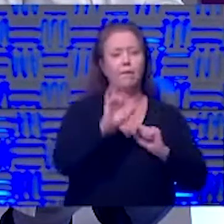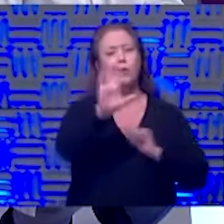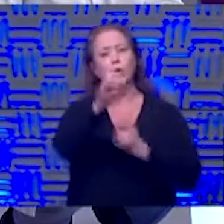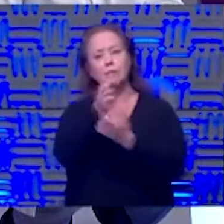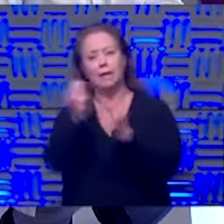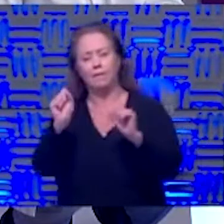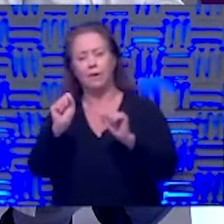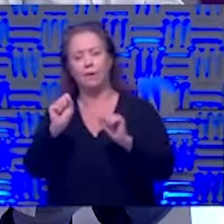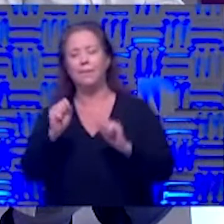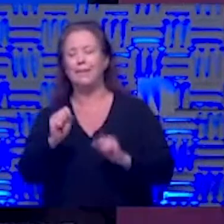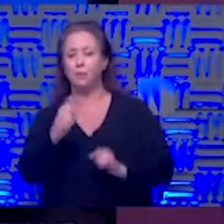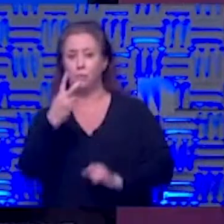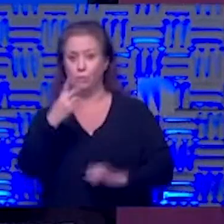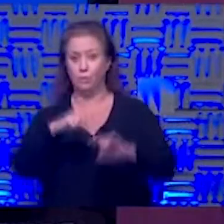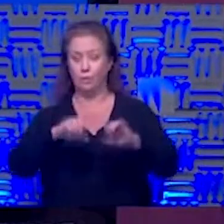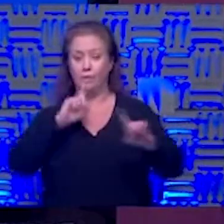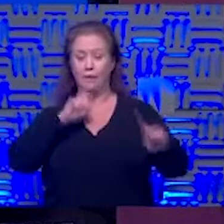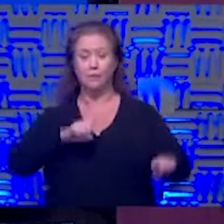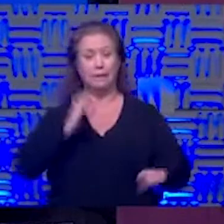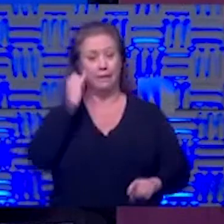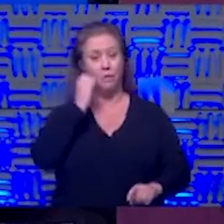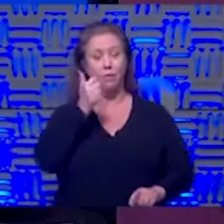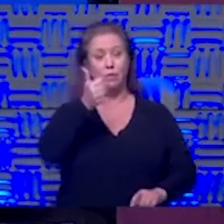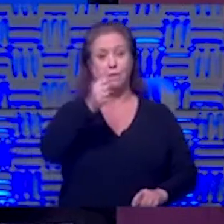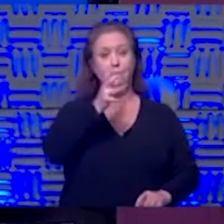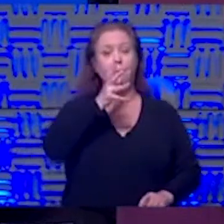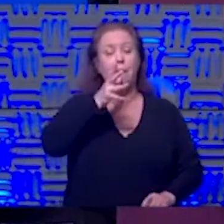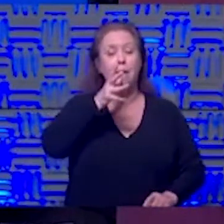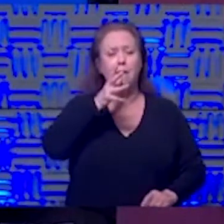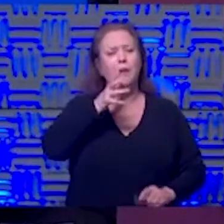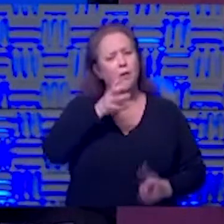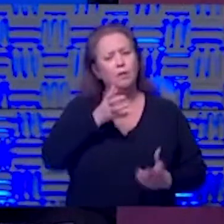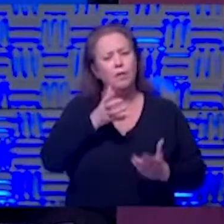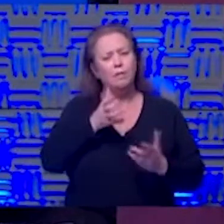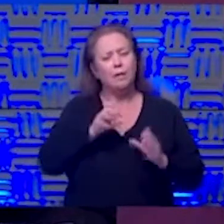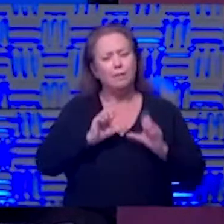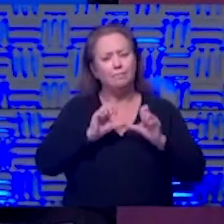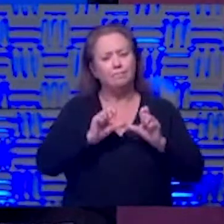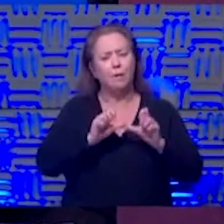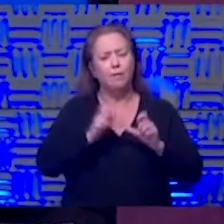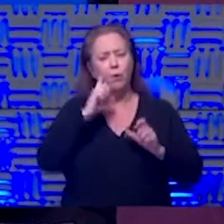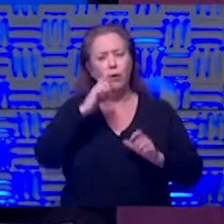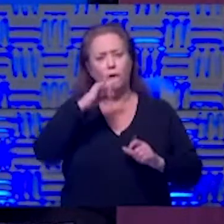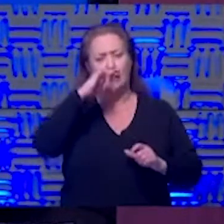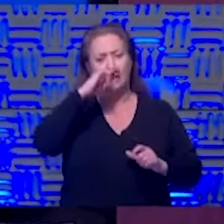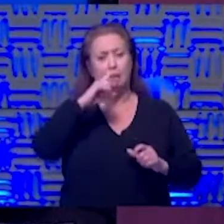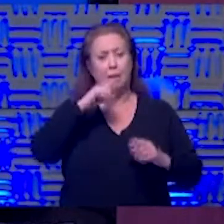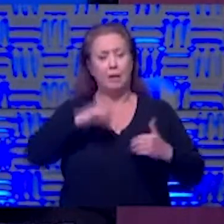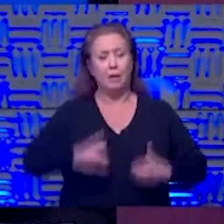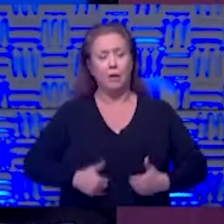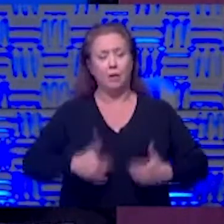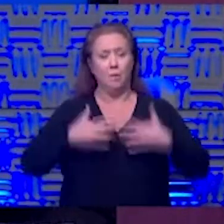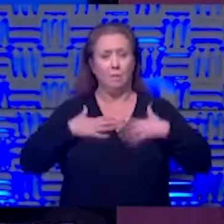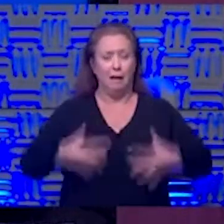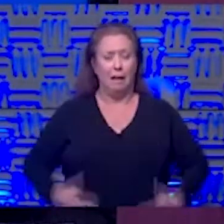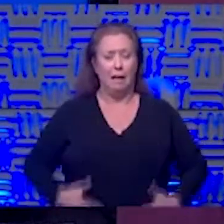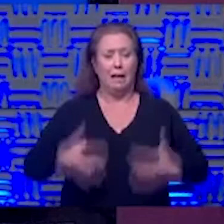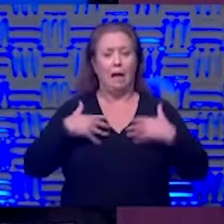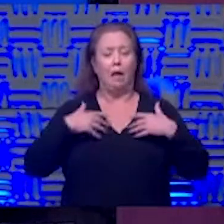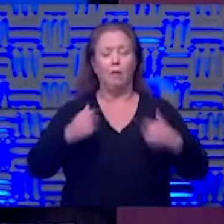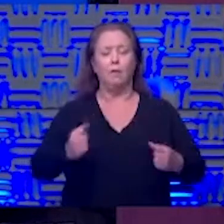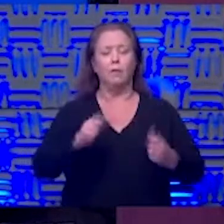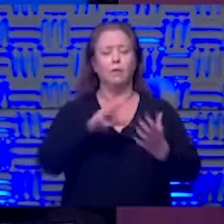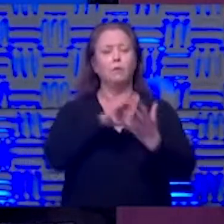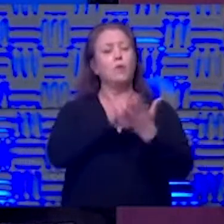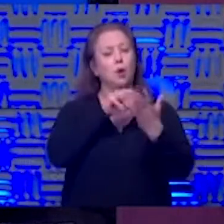for one i'd say gosh your mom you need to be there for your kids you have no compromise i think there's a lot of good to tell it learning that going